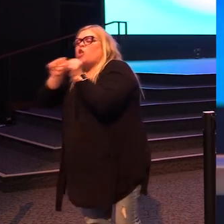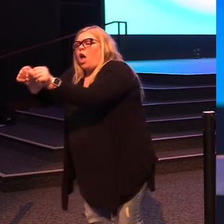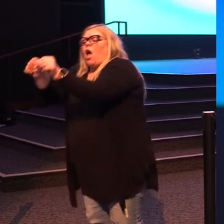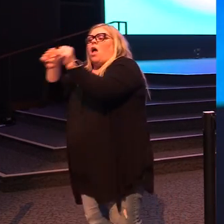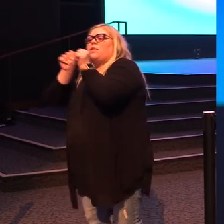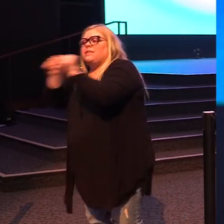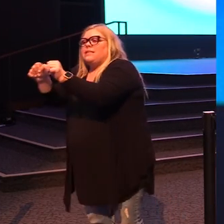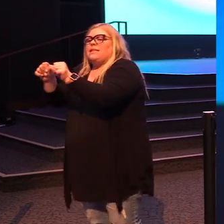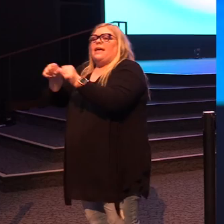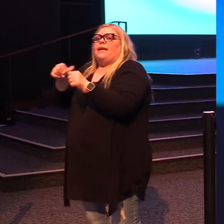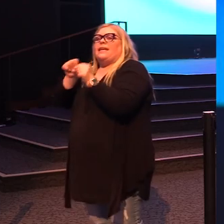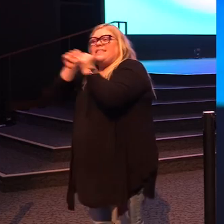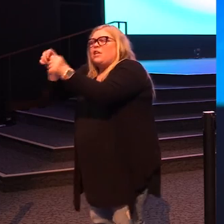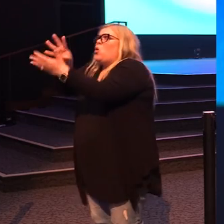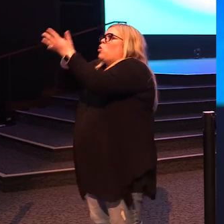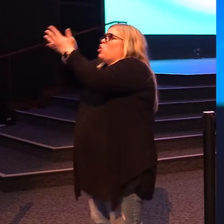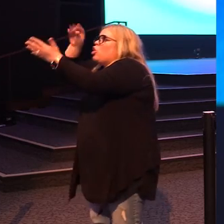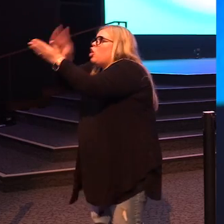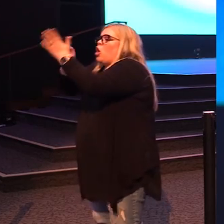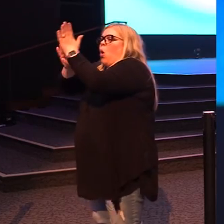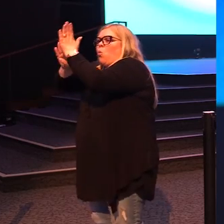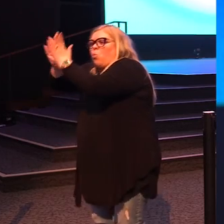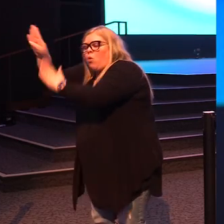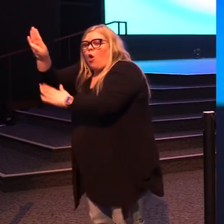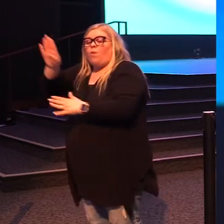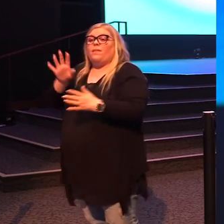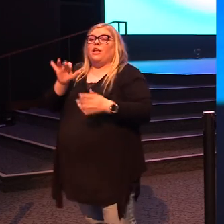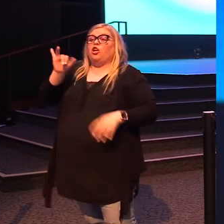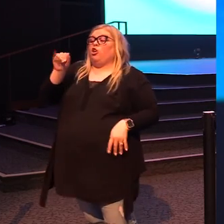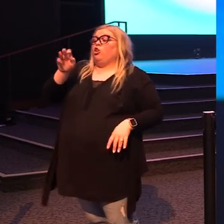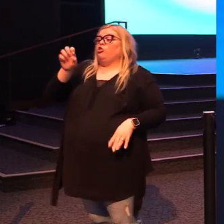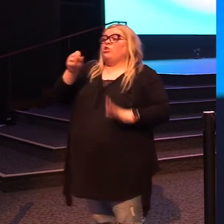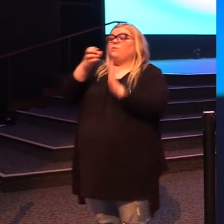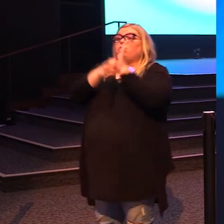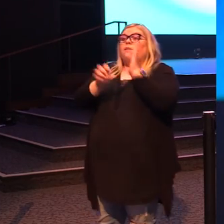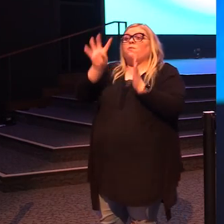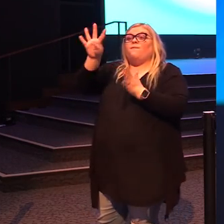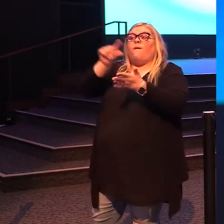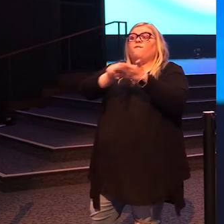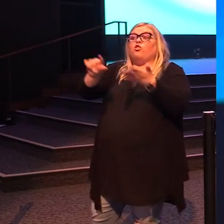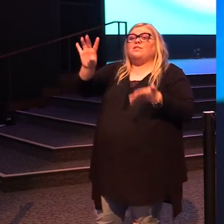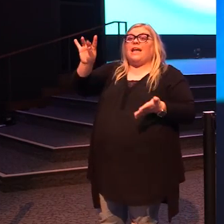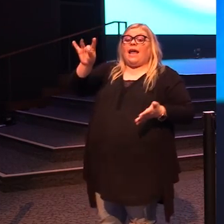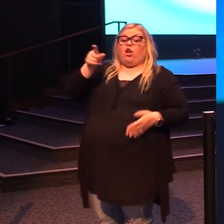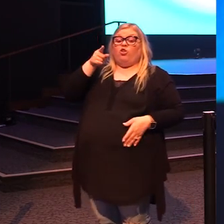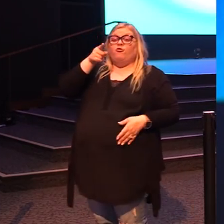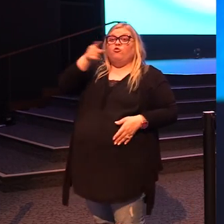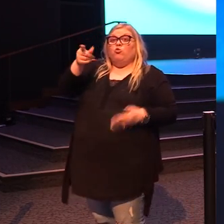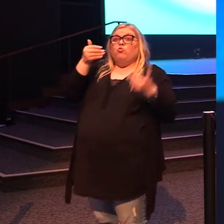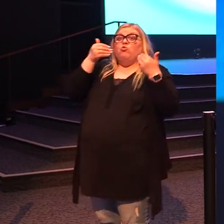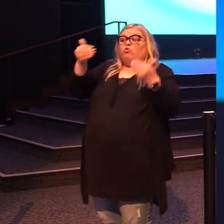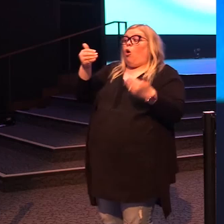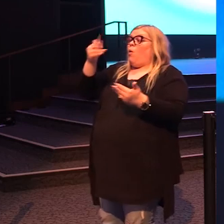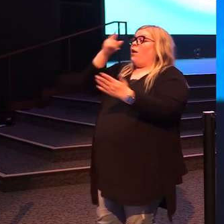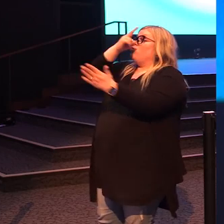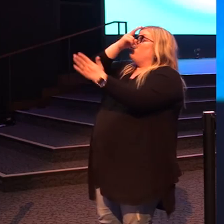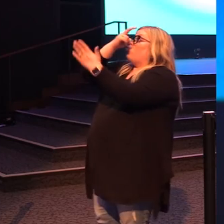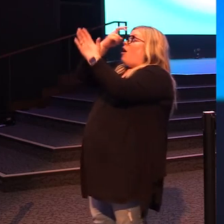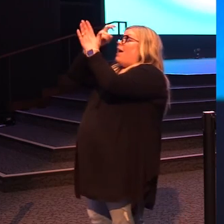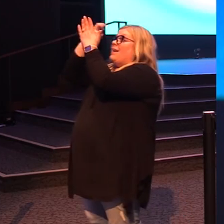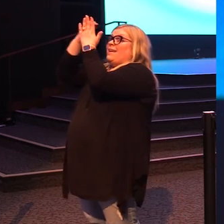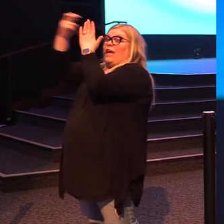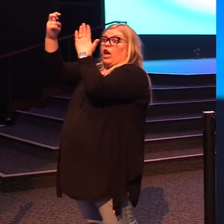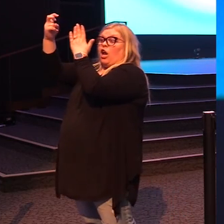journey of learning and growing. The Bible says in James 4 verse 8, If you draw near to Him,